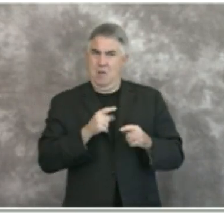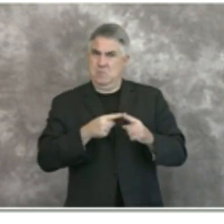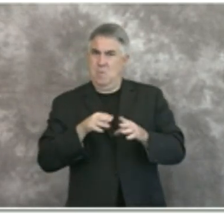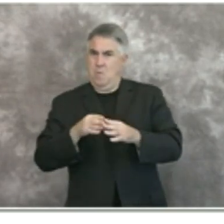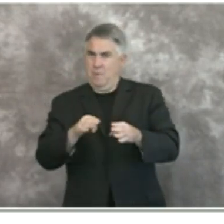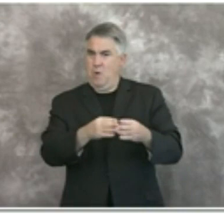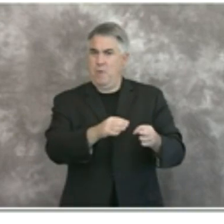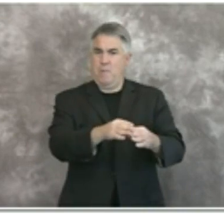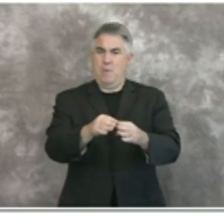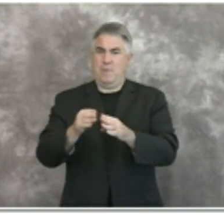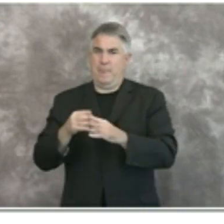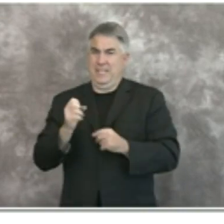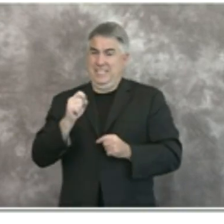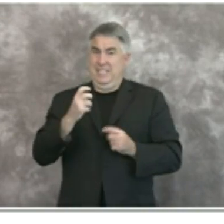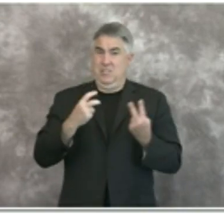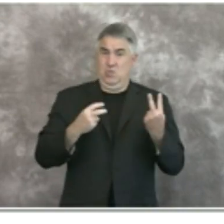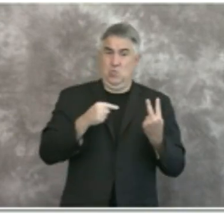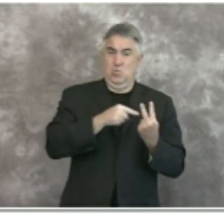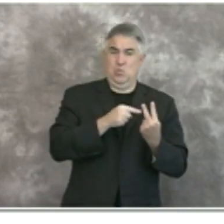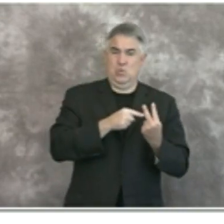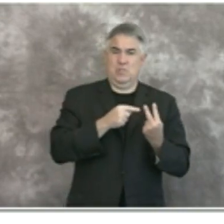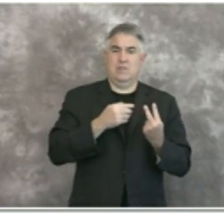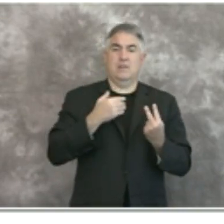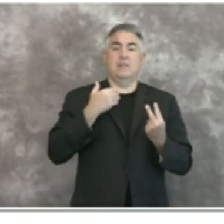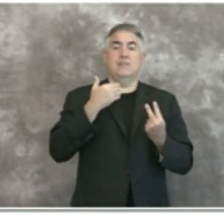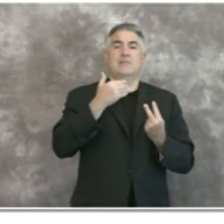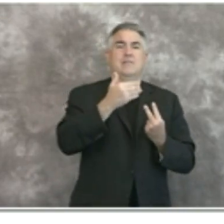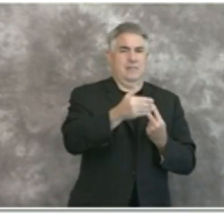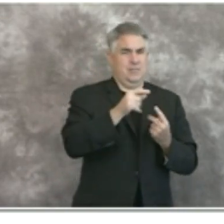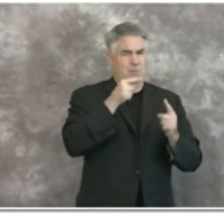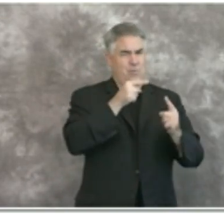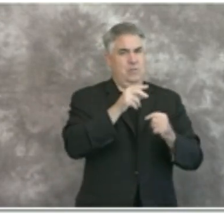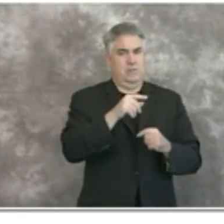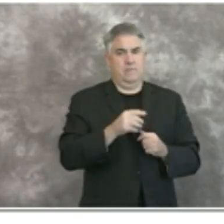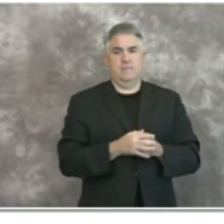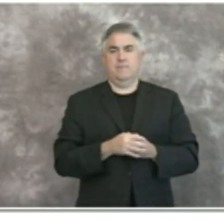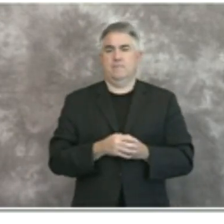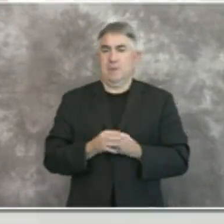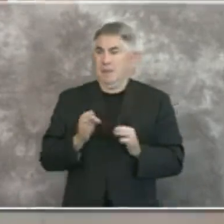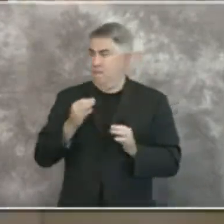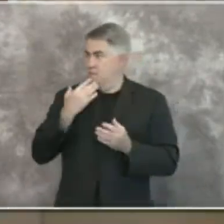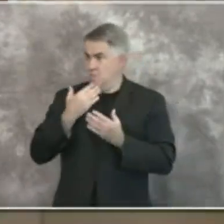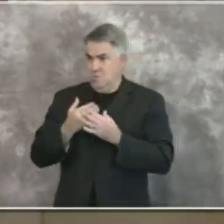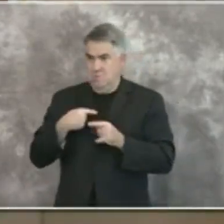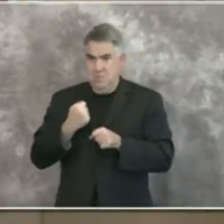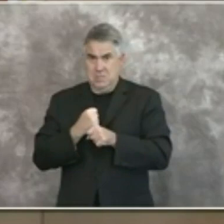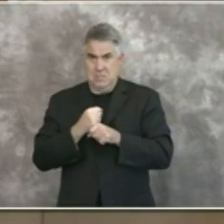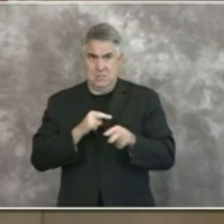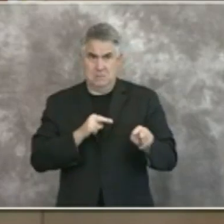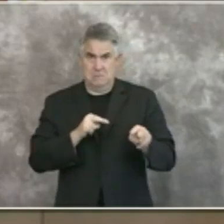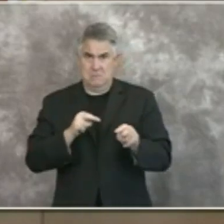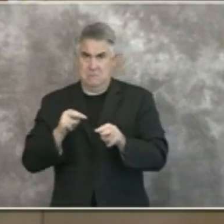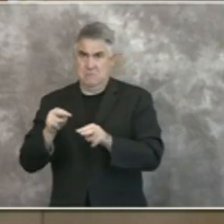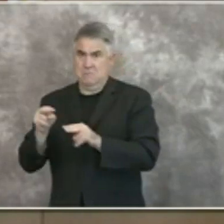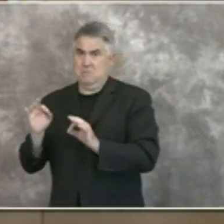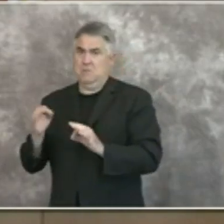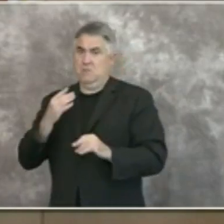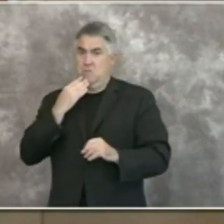and the data shows that these openings have occurred without any significant impact to our health care system.